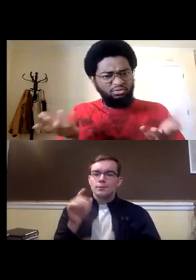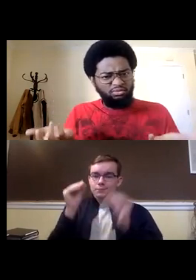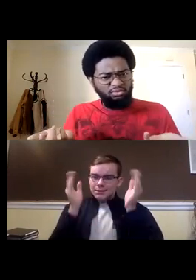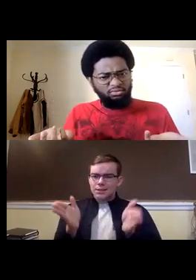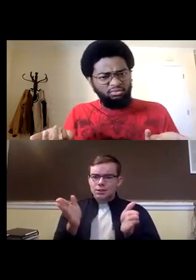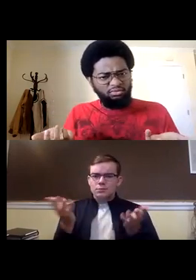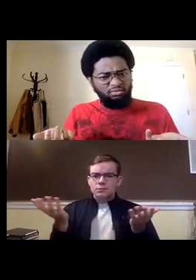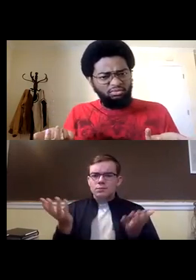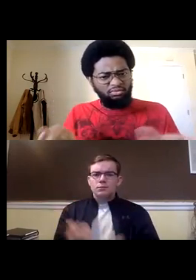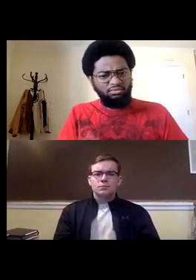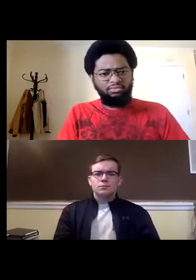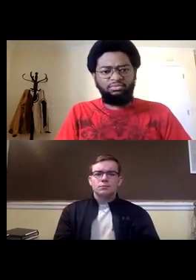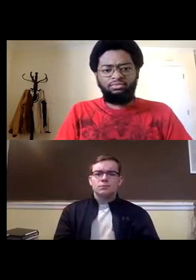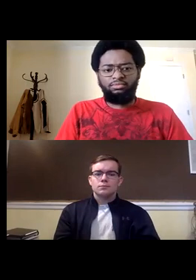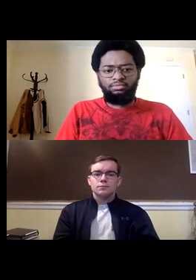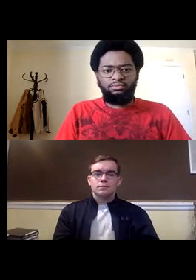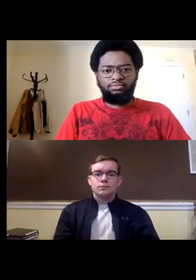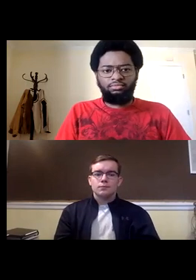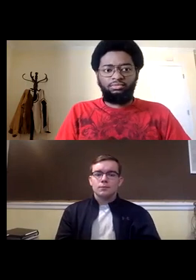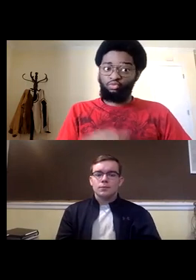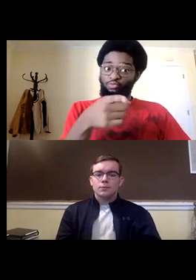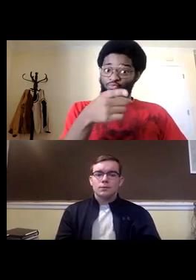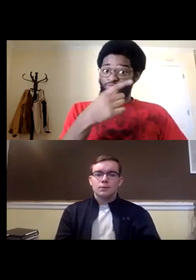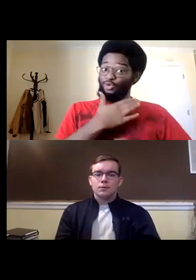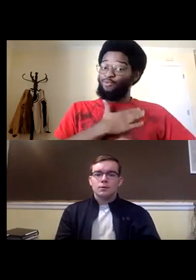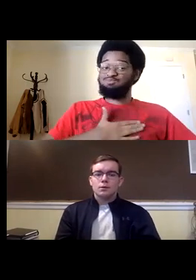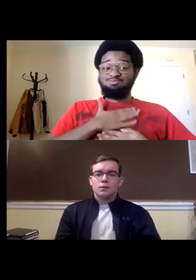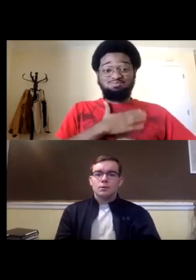where are the teachers where are the teachers